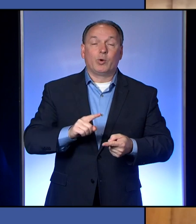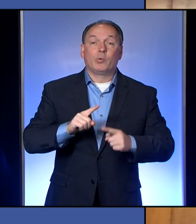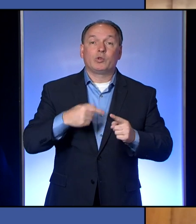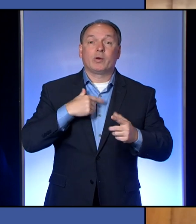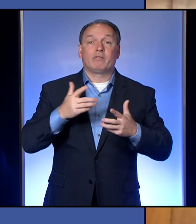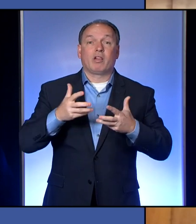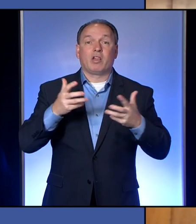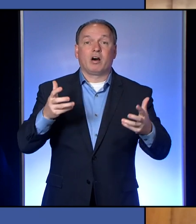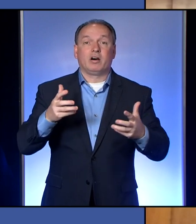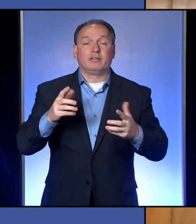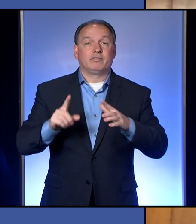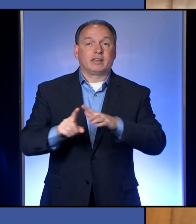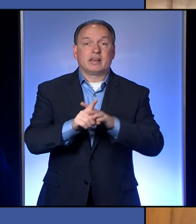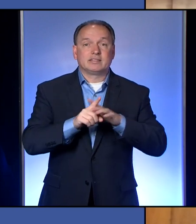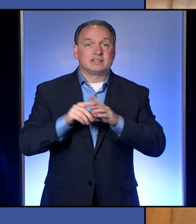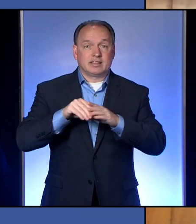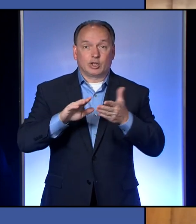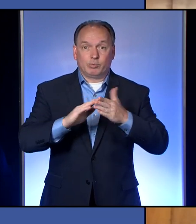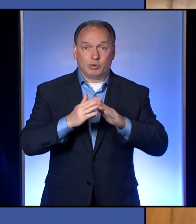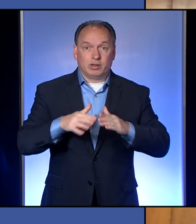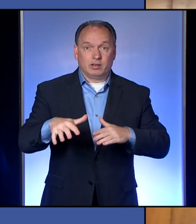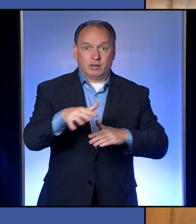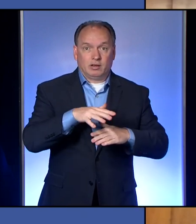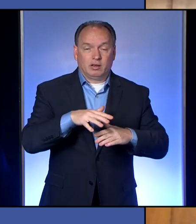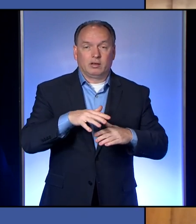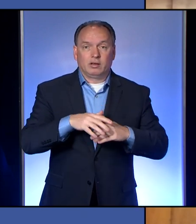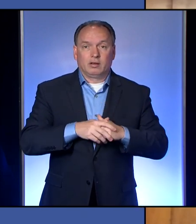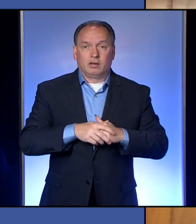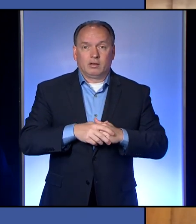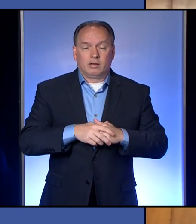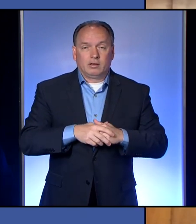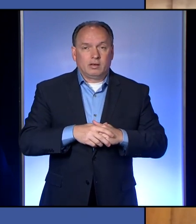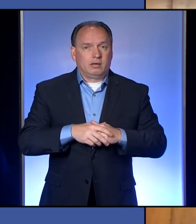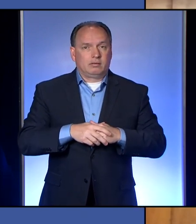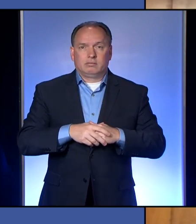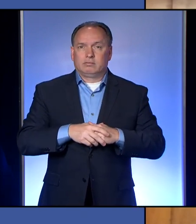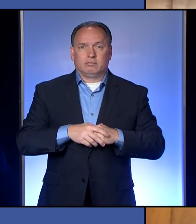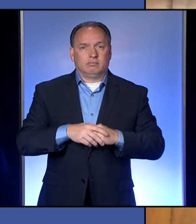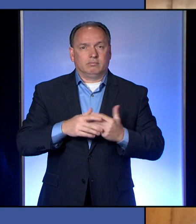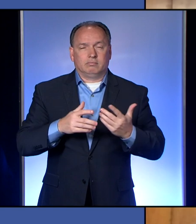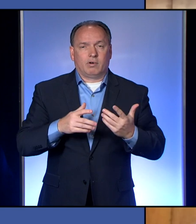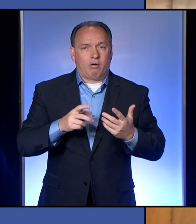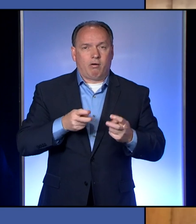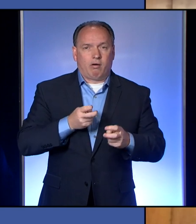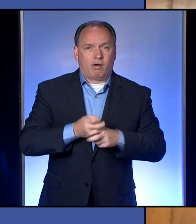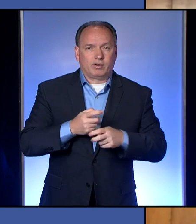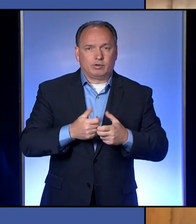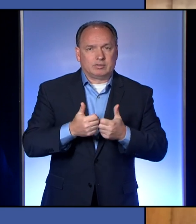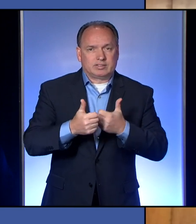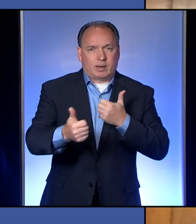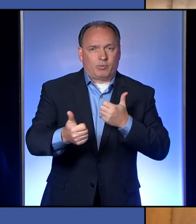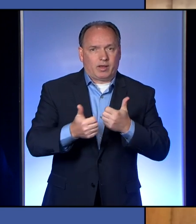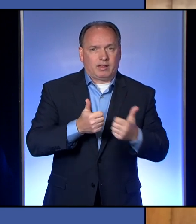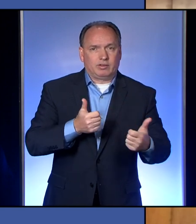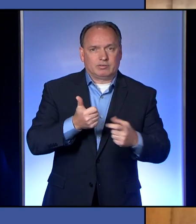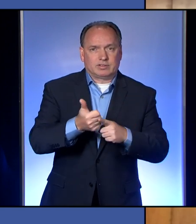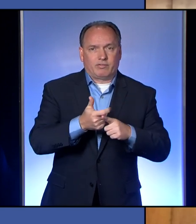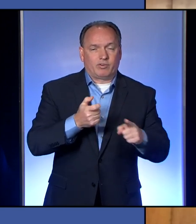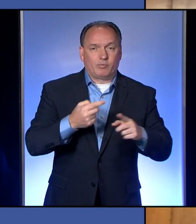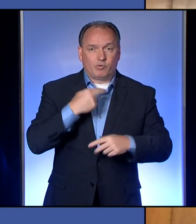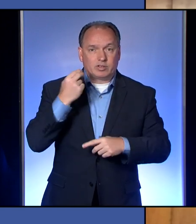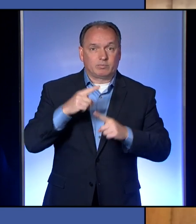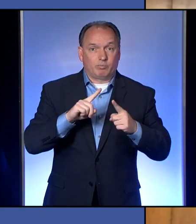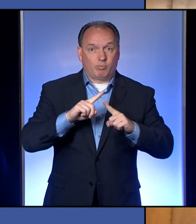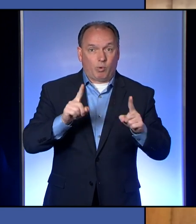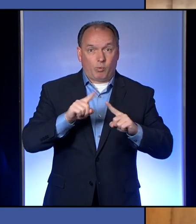have a lot of cases in a community, it's basically impossible to segregate yourself from risk. But when the number of cases is